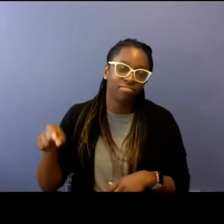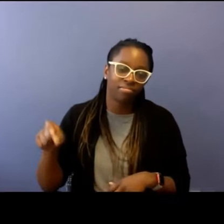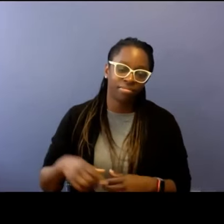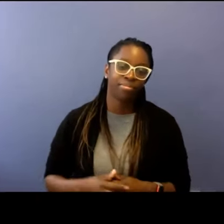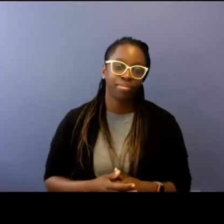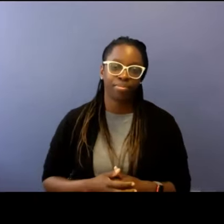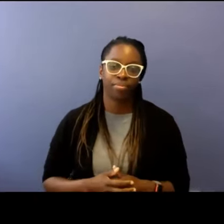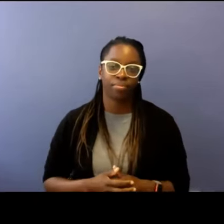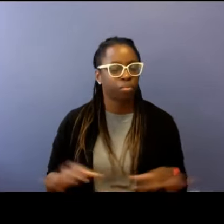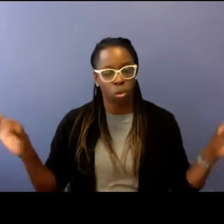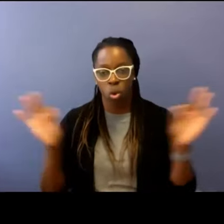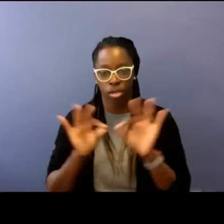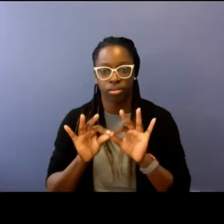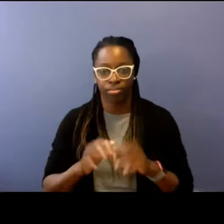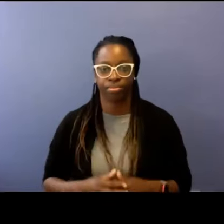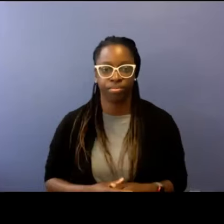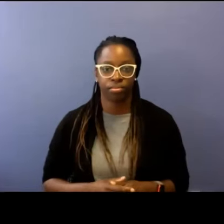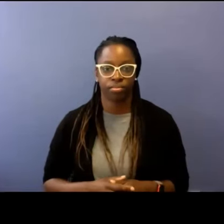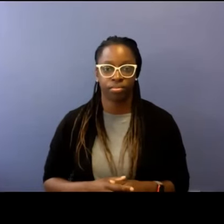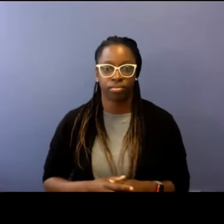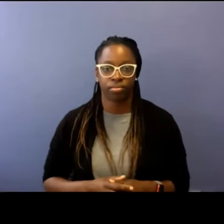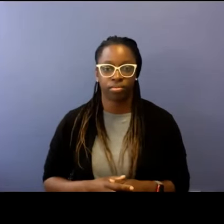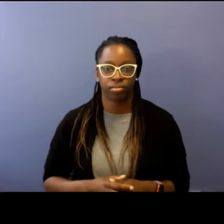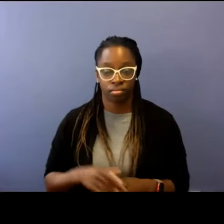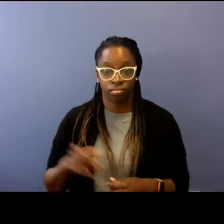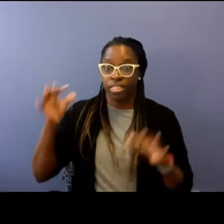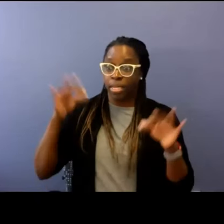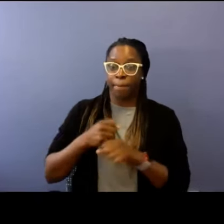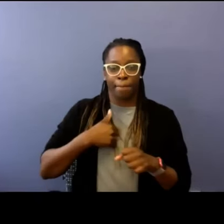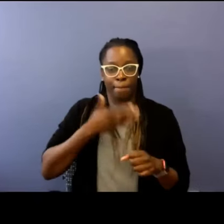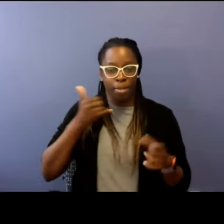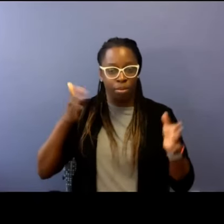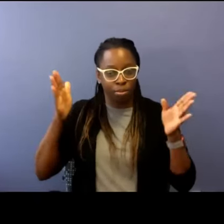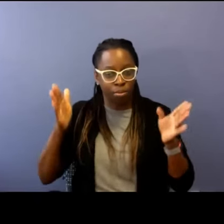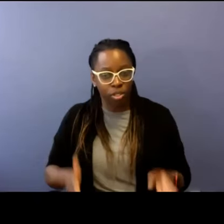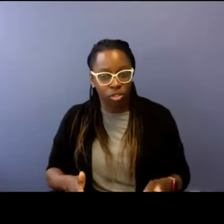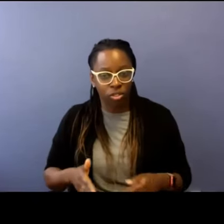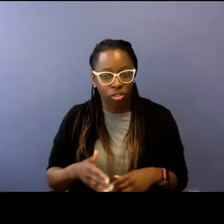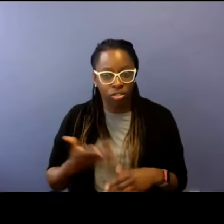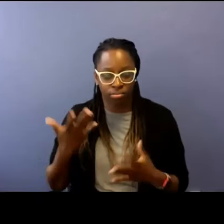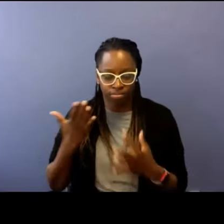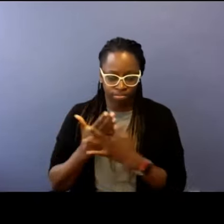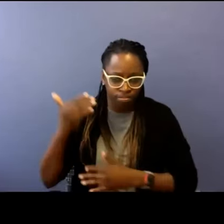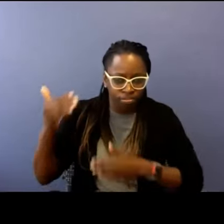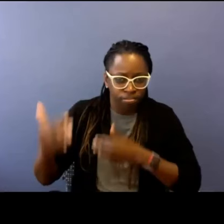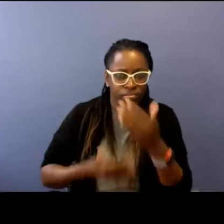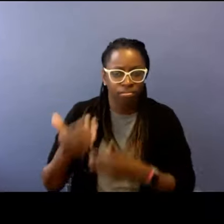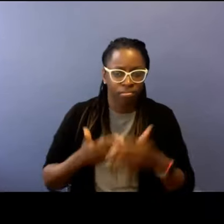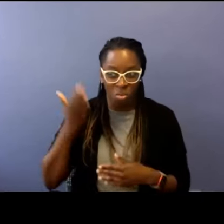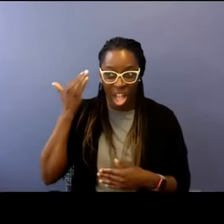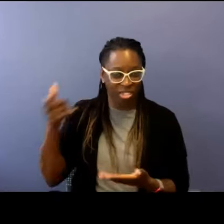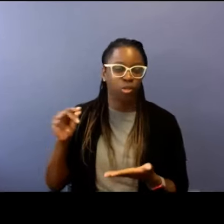also both knew that it was necessary. It was important. Tom's son, Justin. Oh, it definitely made me a better person,